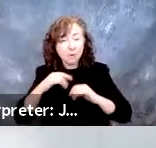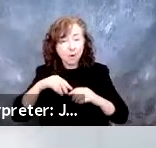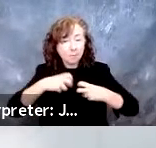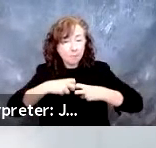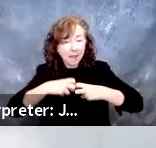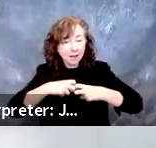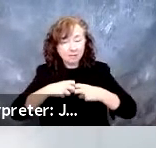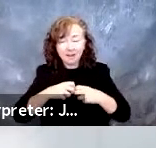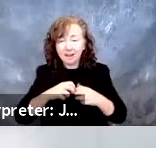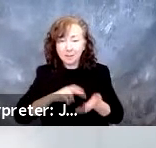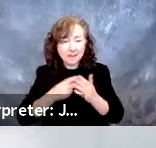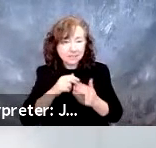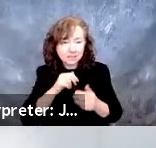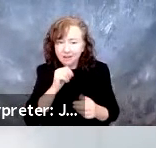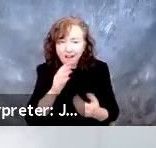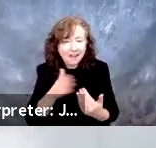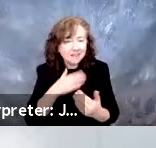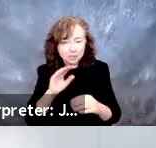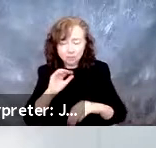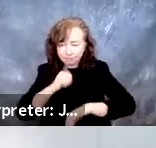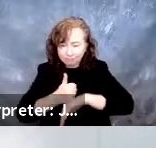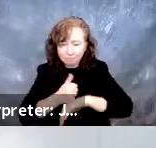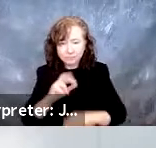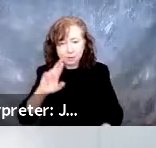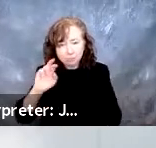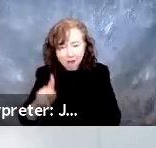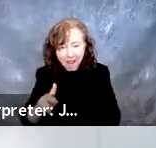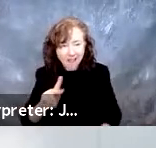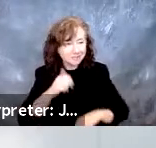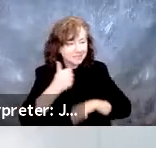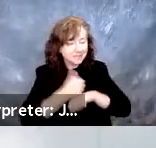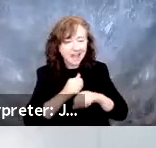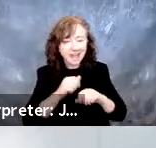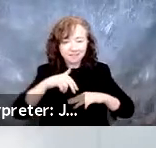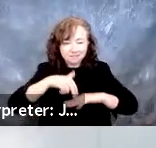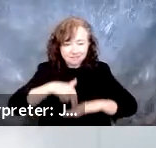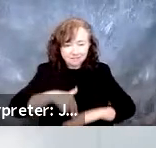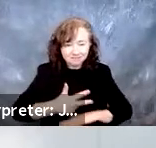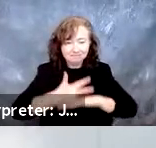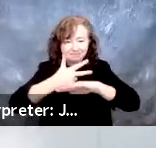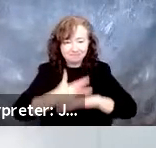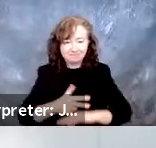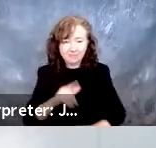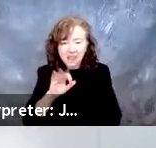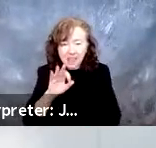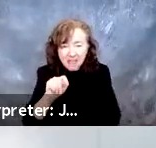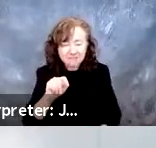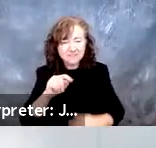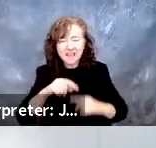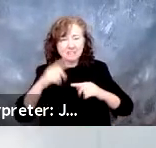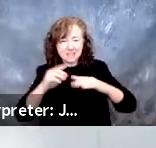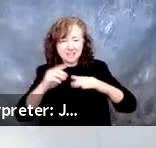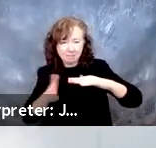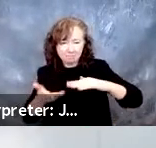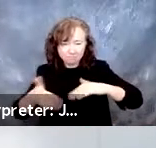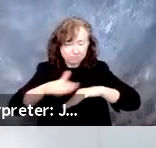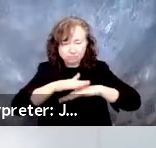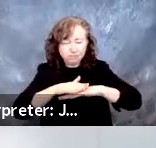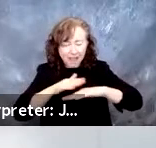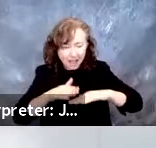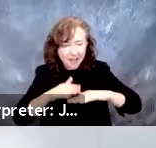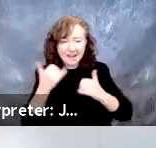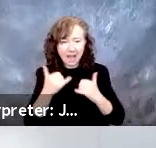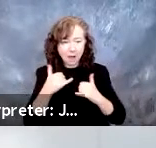even wheelchair securement inside the vehicle, because now you have something very critical underfloor that you need to stay away from.